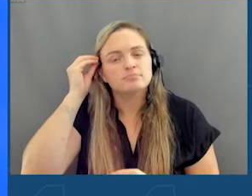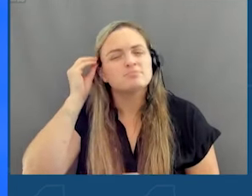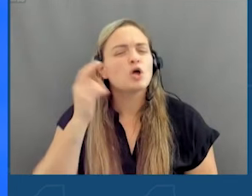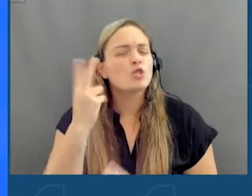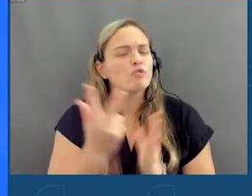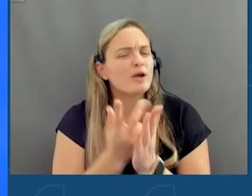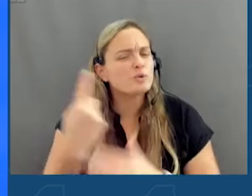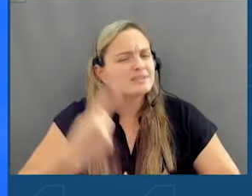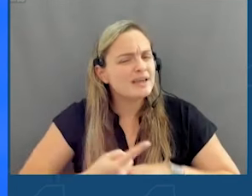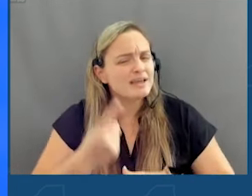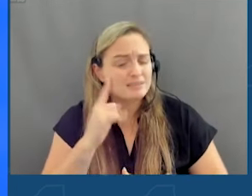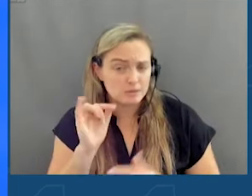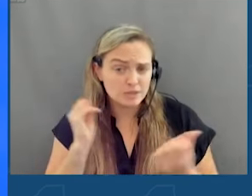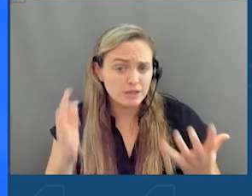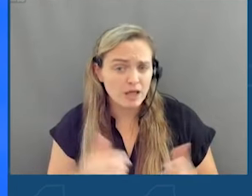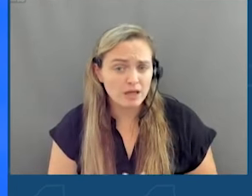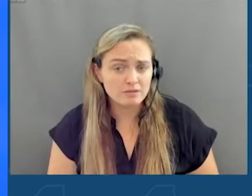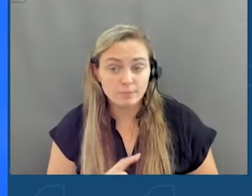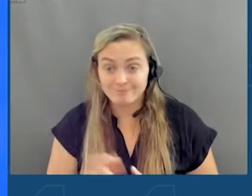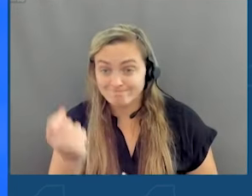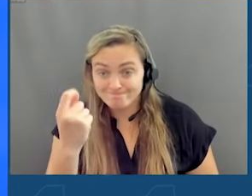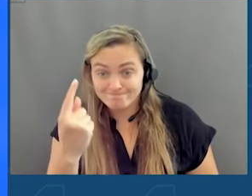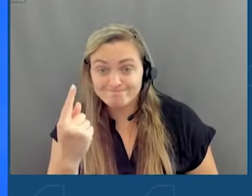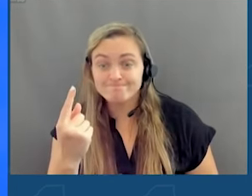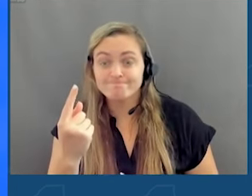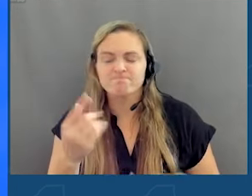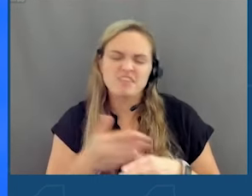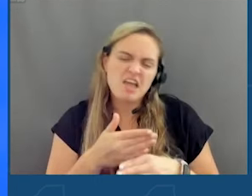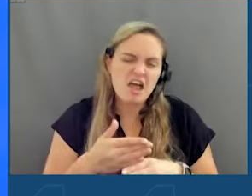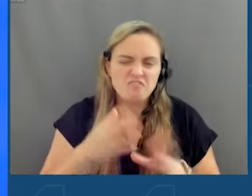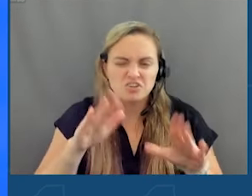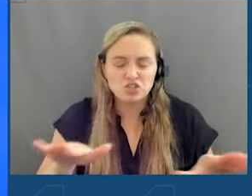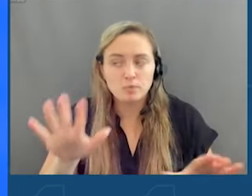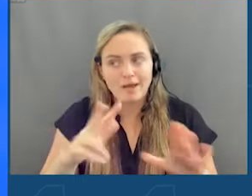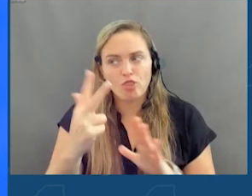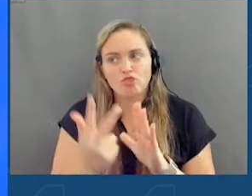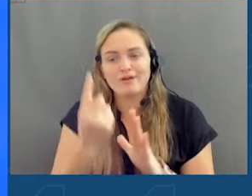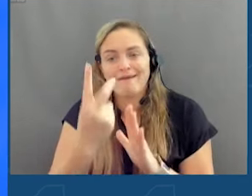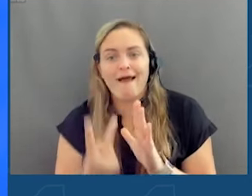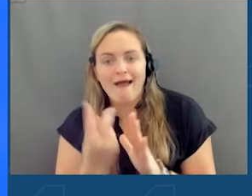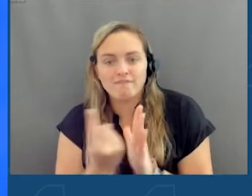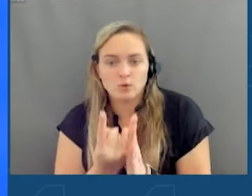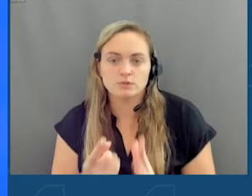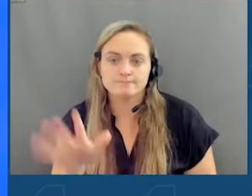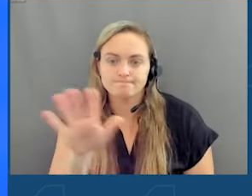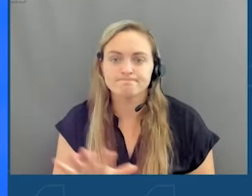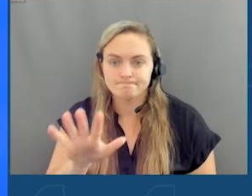a lot. The average child in this country spends three and a half hours on social media. That's the average.